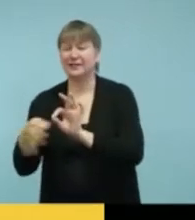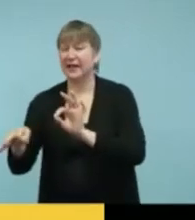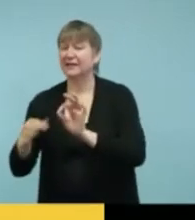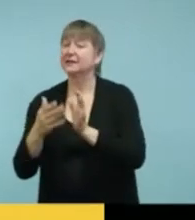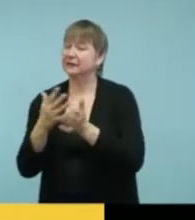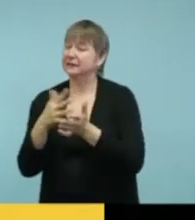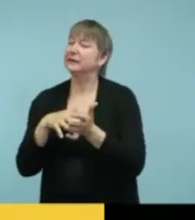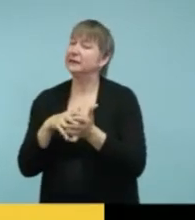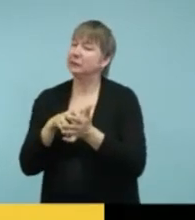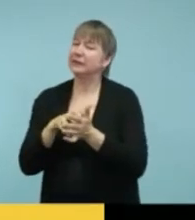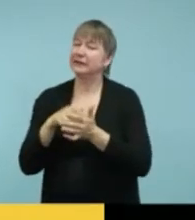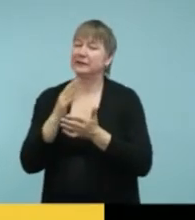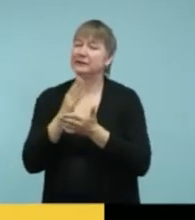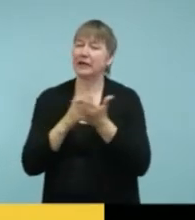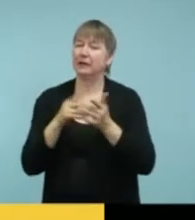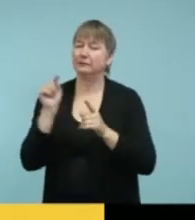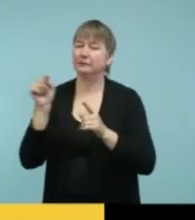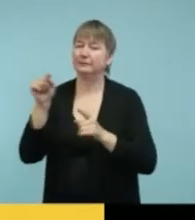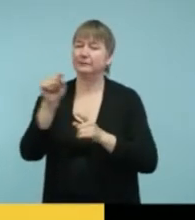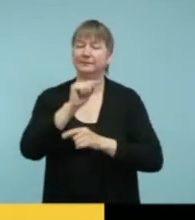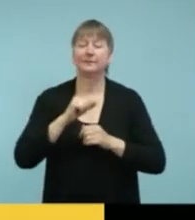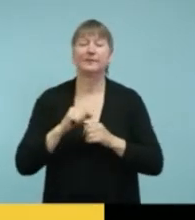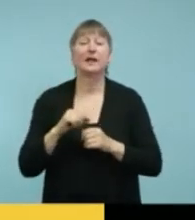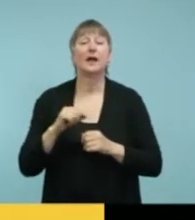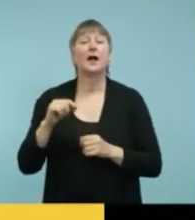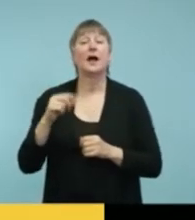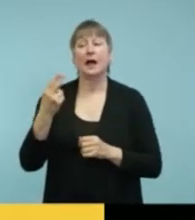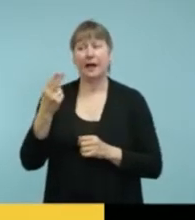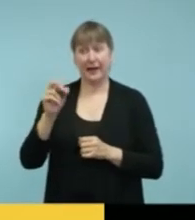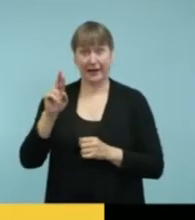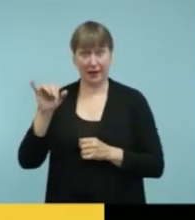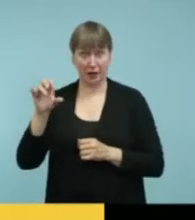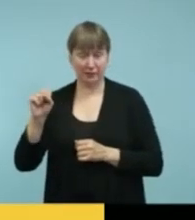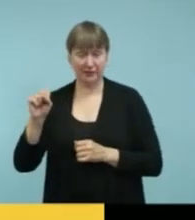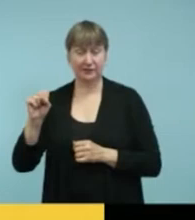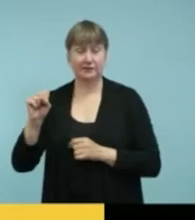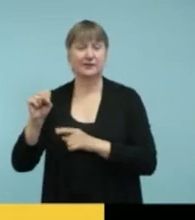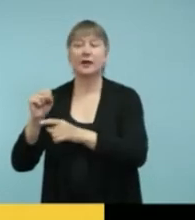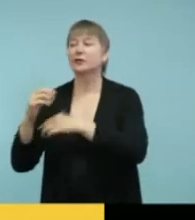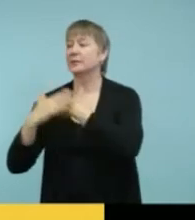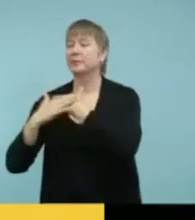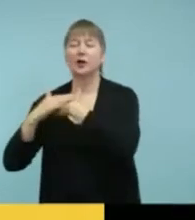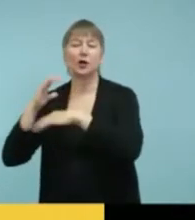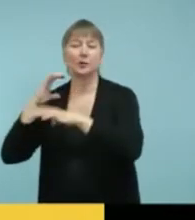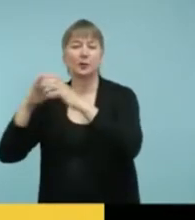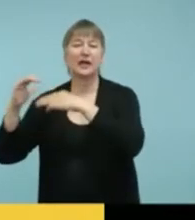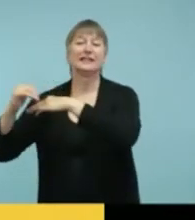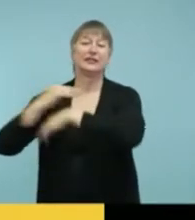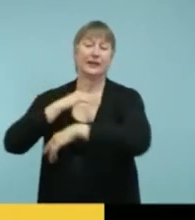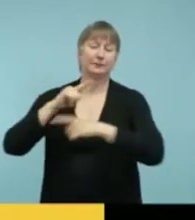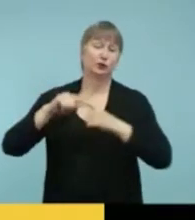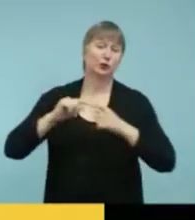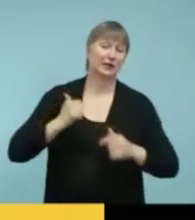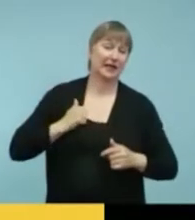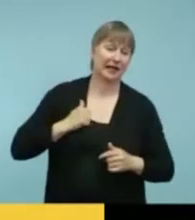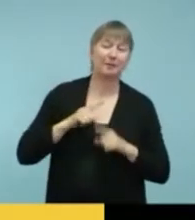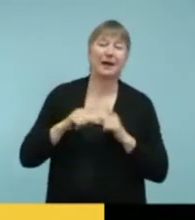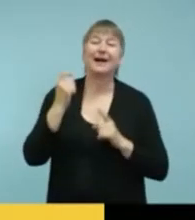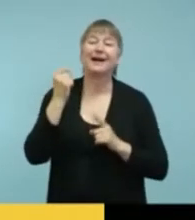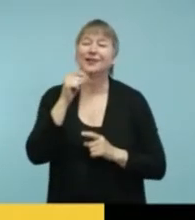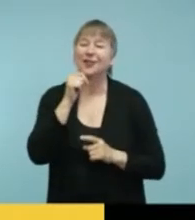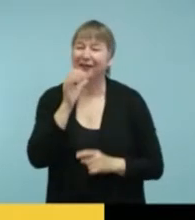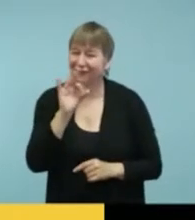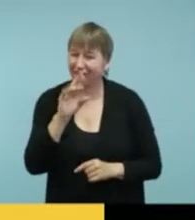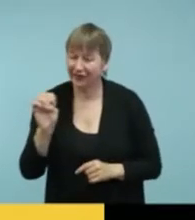also commented that, um, Harris communications does ship to Canada, but it's not free. Thank you for that comment. Um,